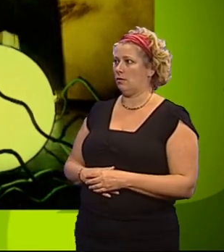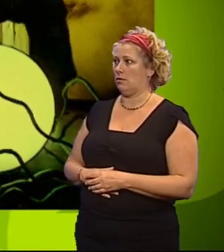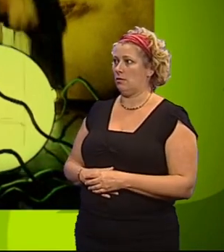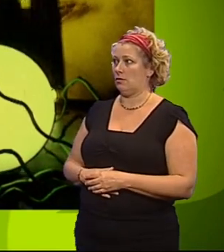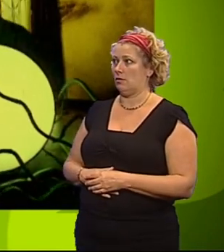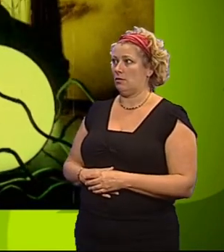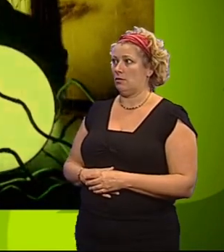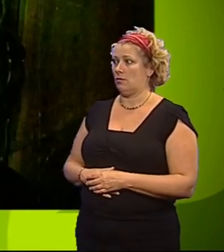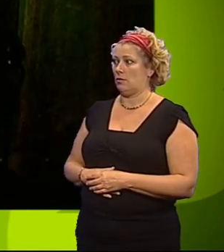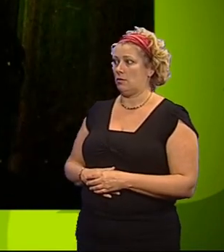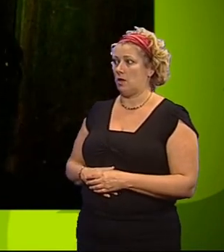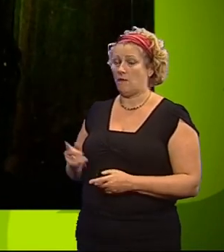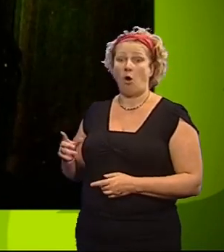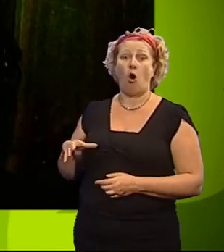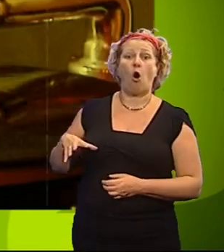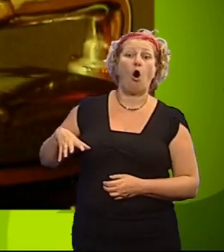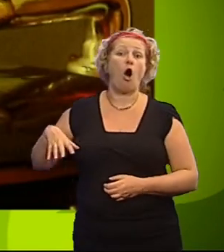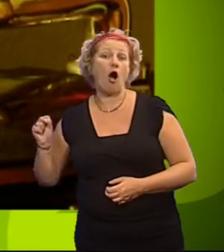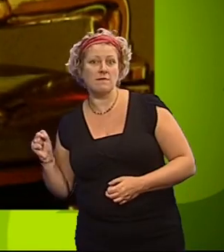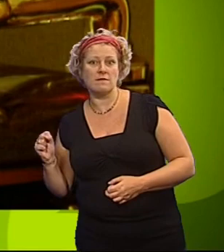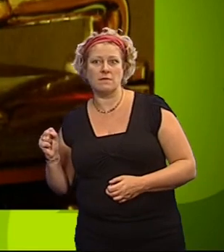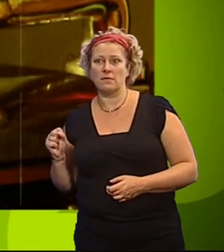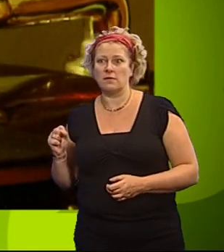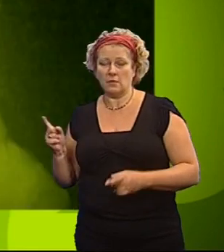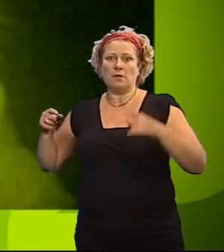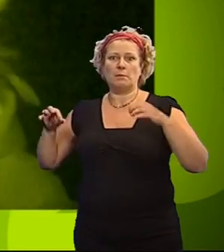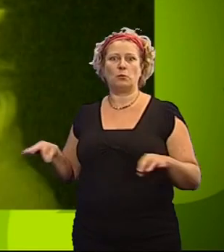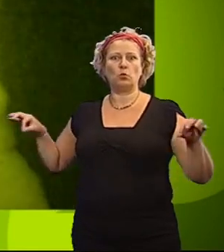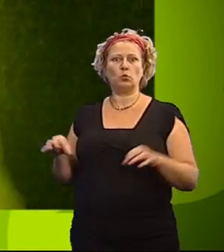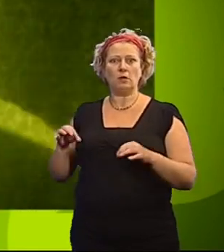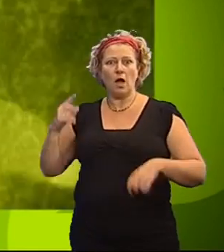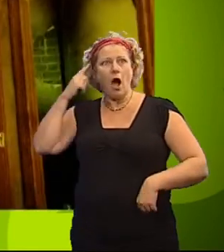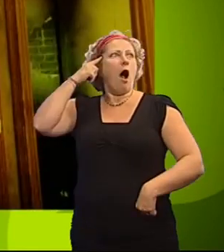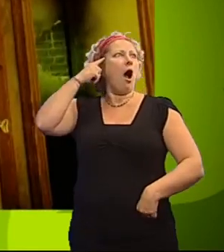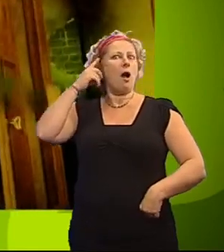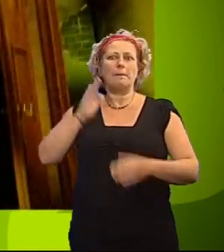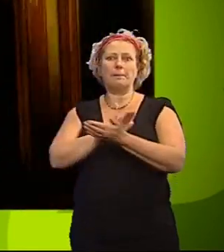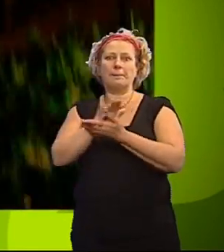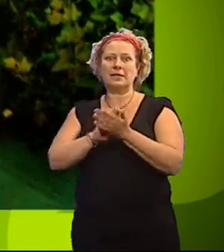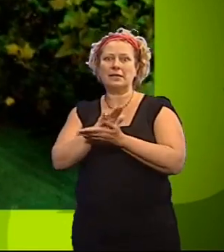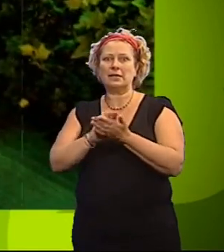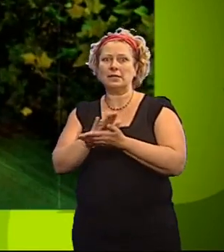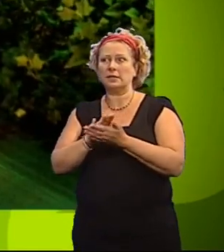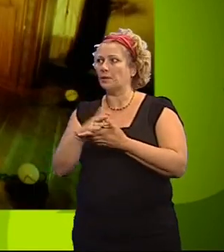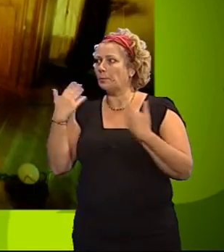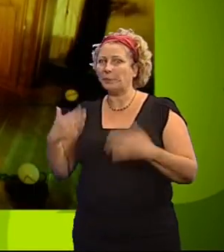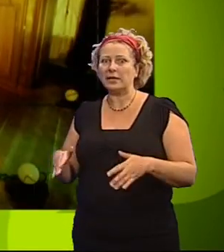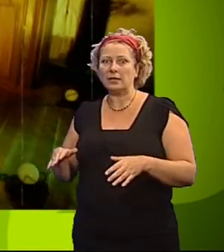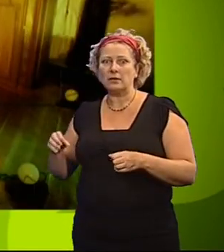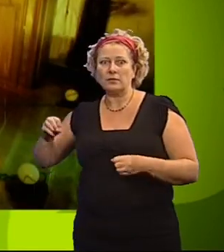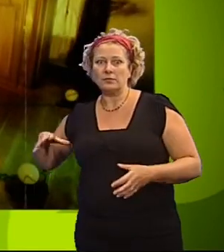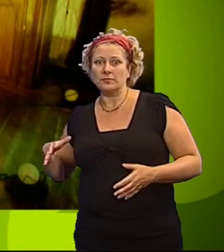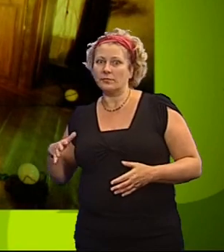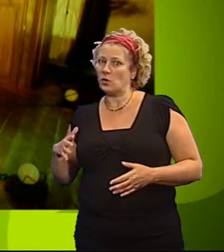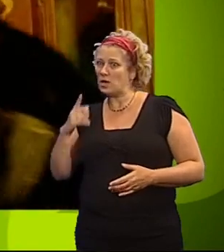When a light is turned off, it will trigger the music, a signal to the others that the saboteur has struck. Can they